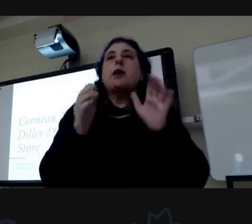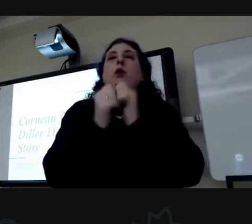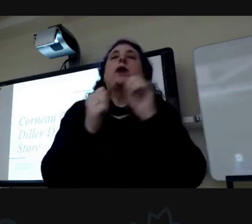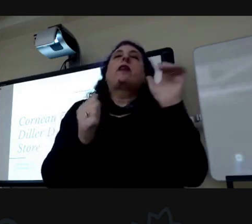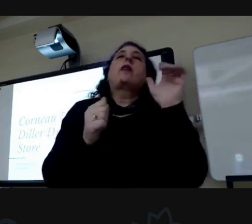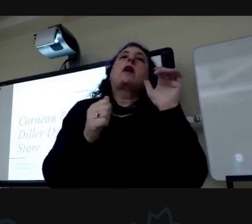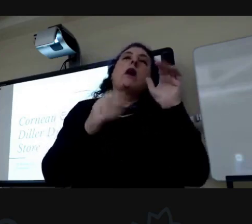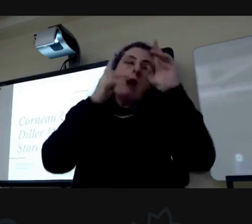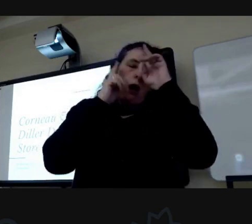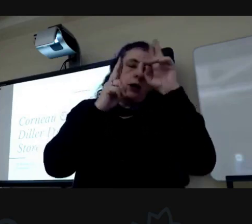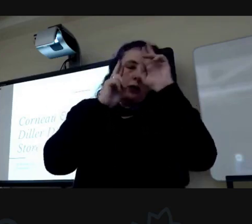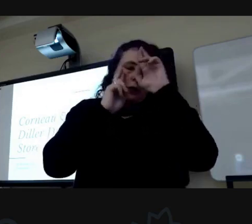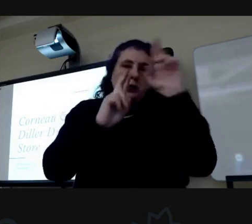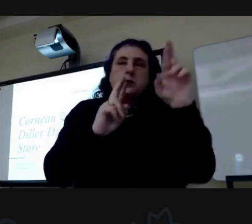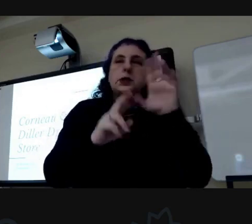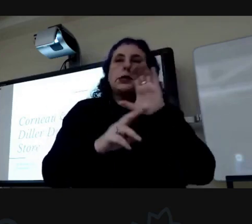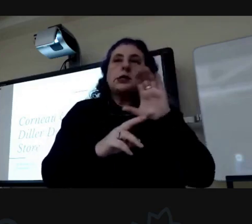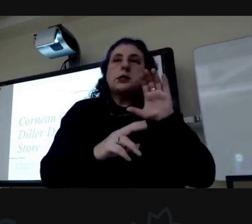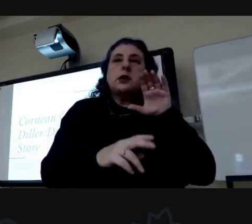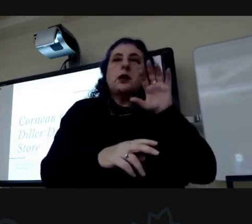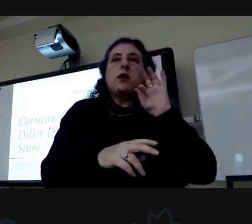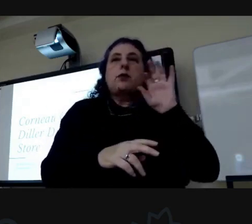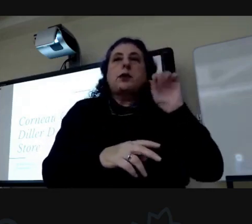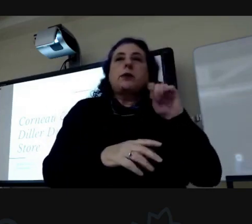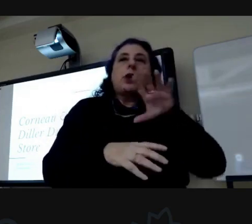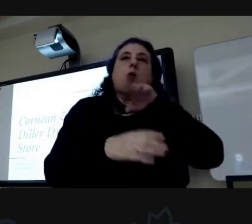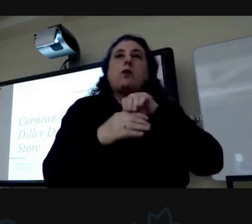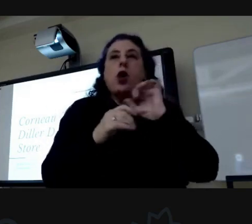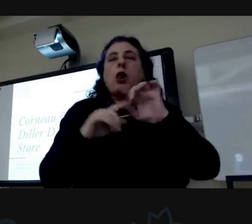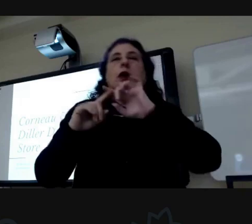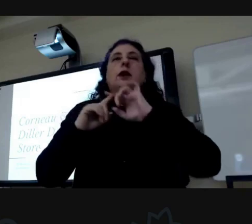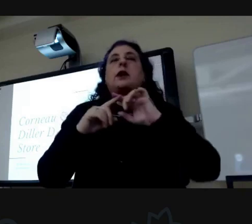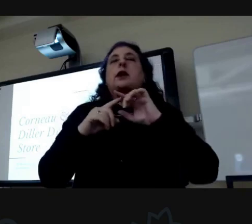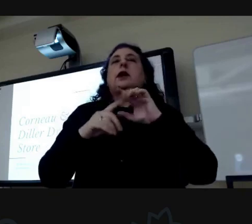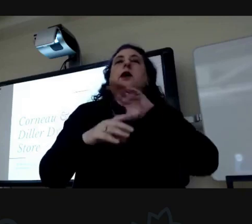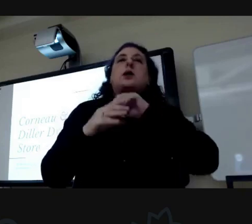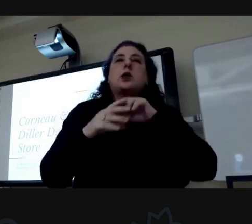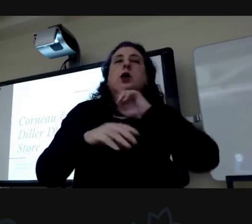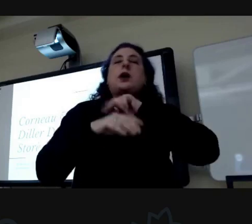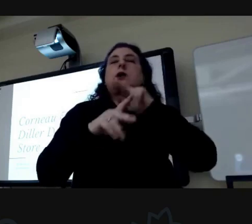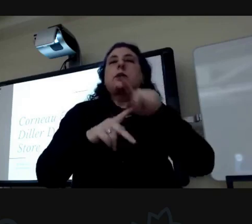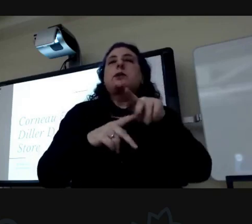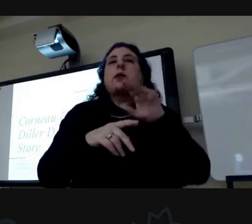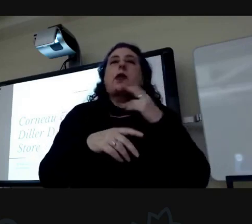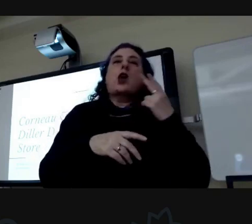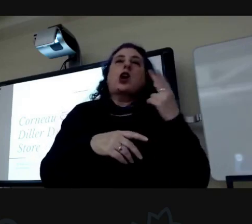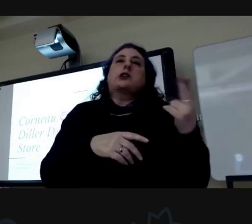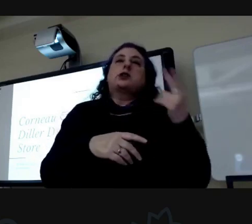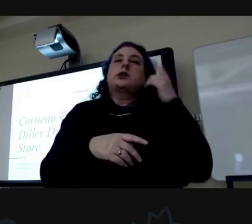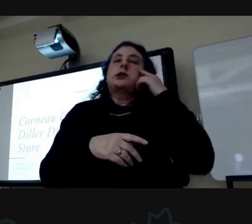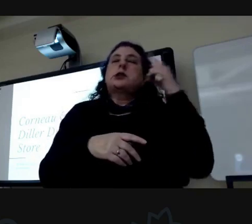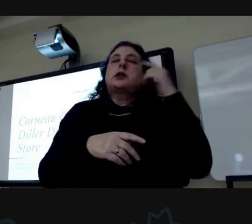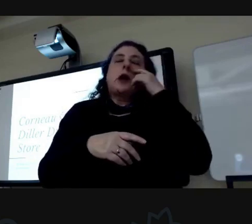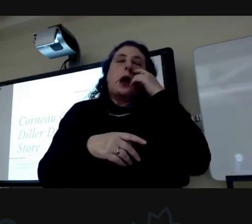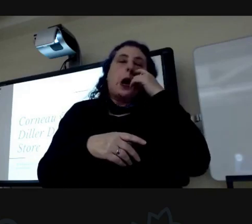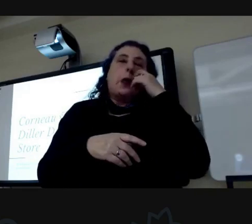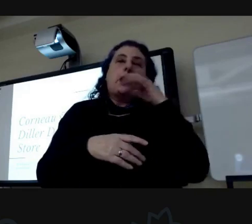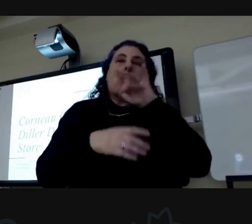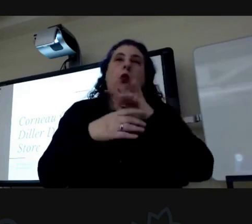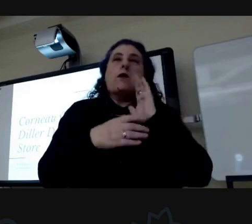respect ccfpd will work to be inclusive of all differences and keep native peoples and their history at the core of our efforts